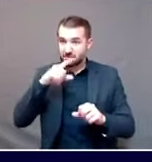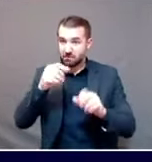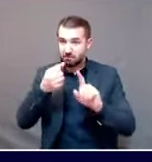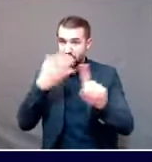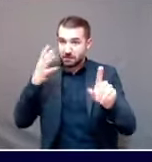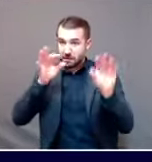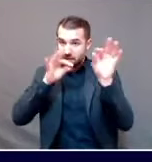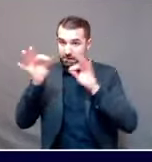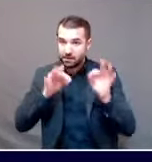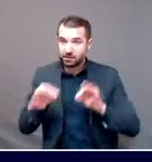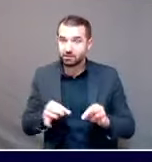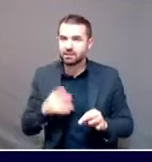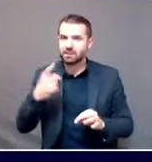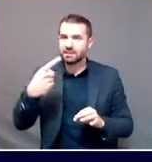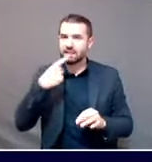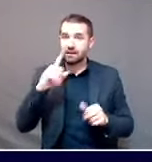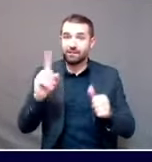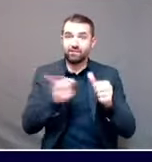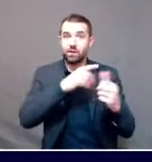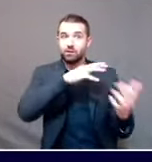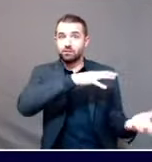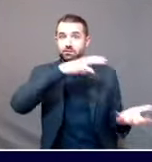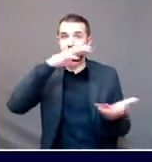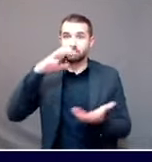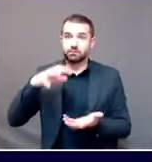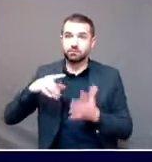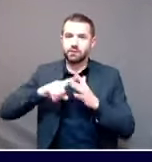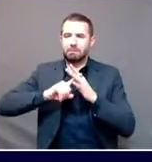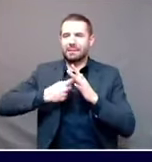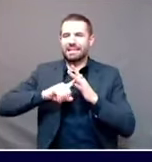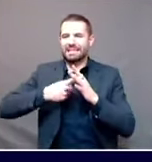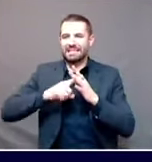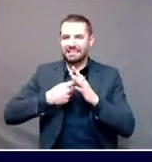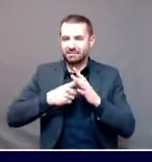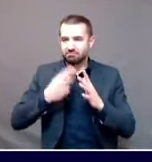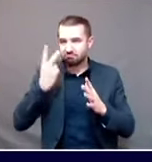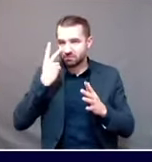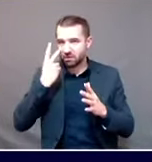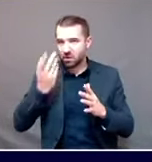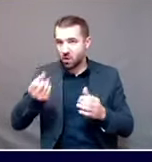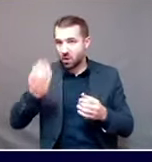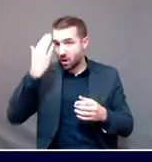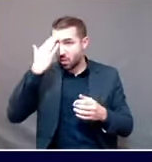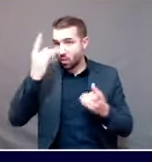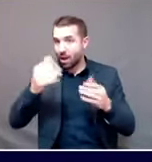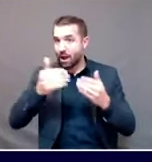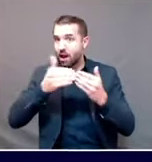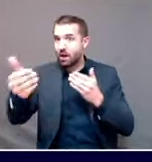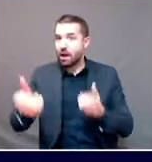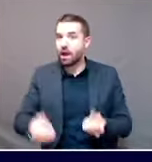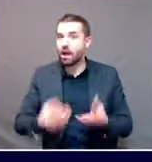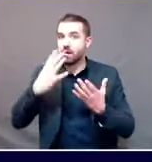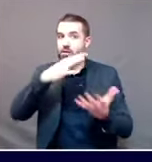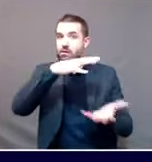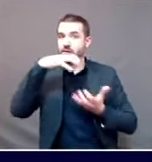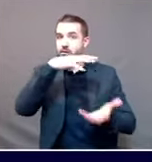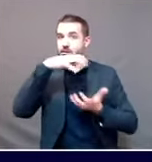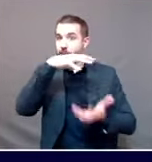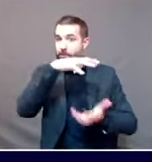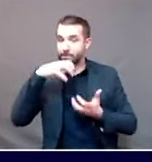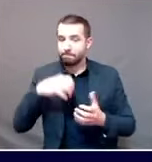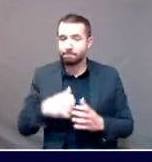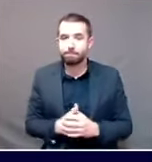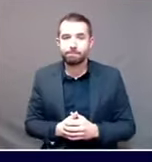Do you know of how many you should be getting as we go forward? We do. We've been, we've been,